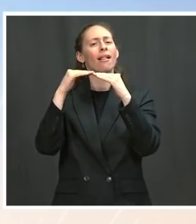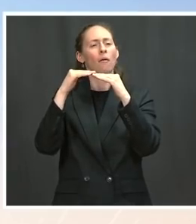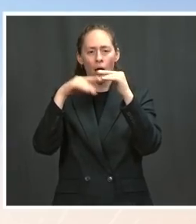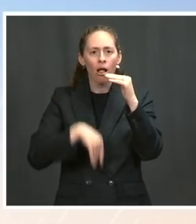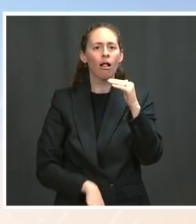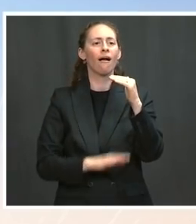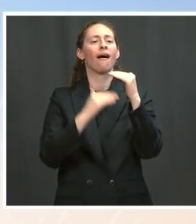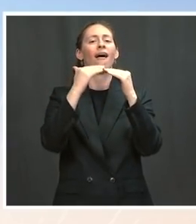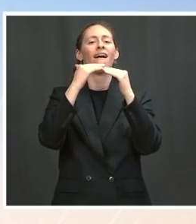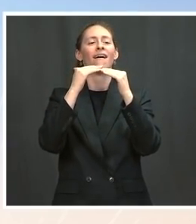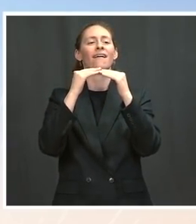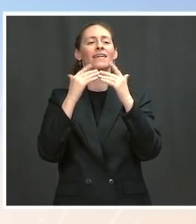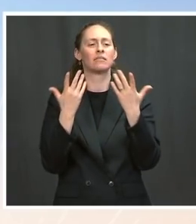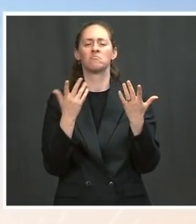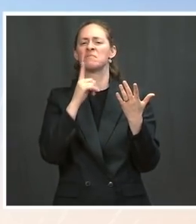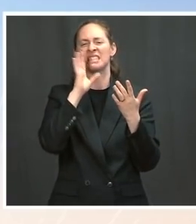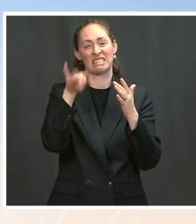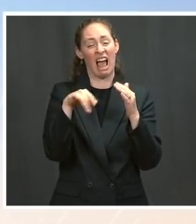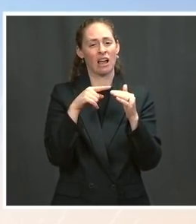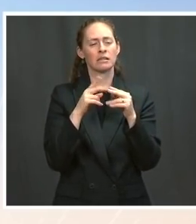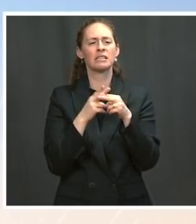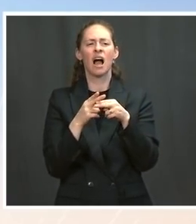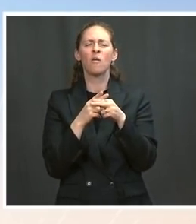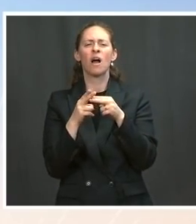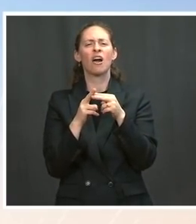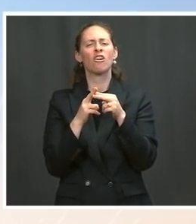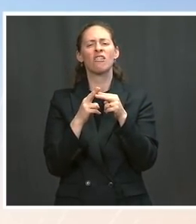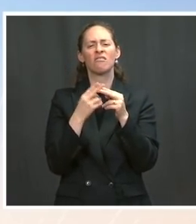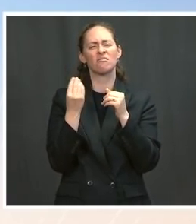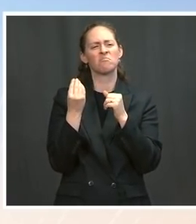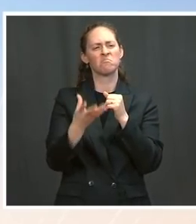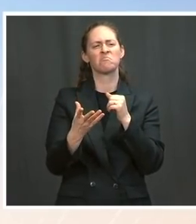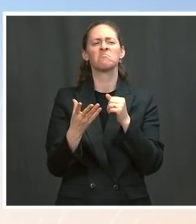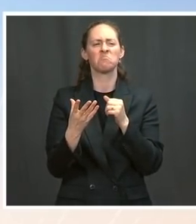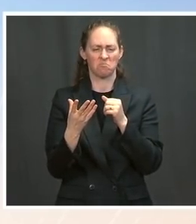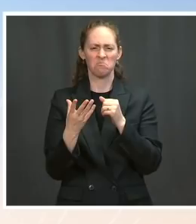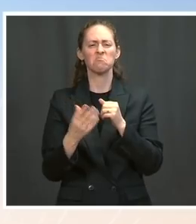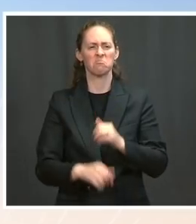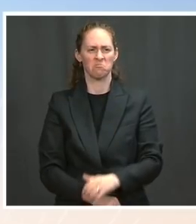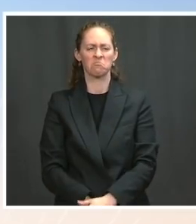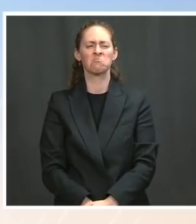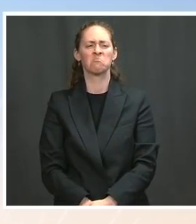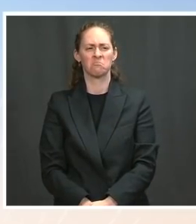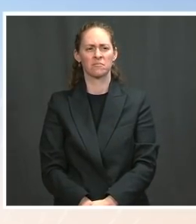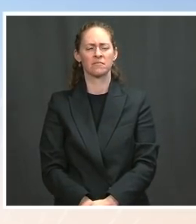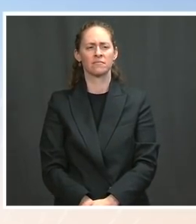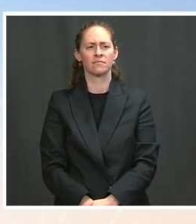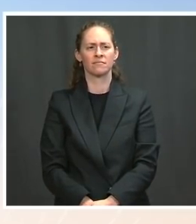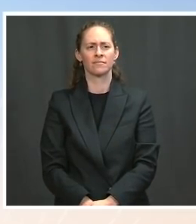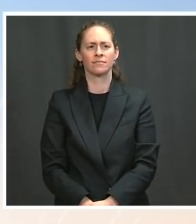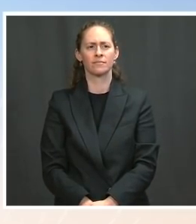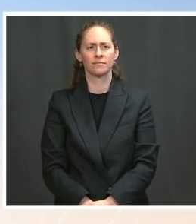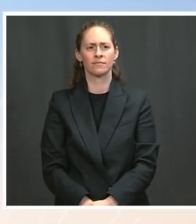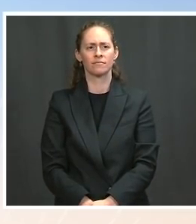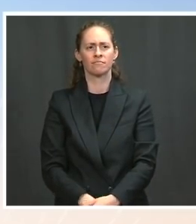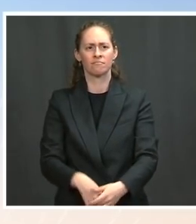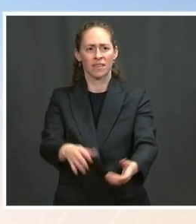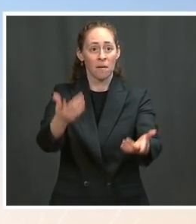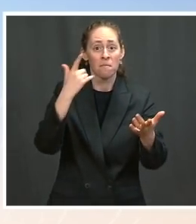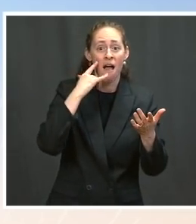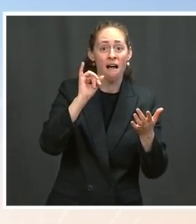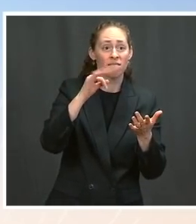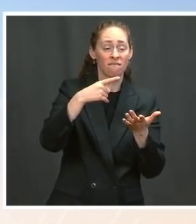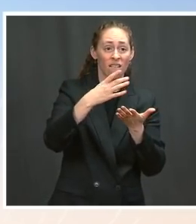transitory thing, not something that's associated with a buildup in wage pressures.